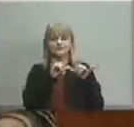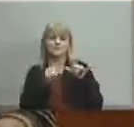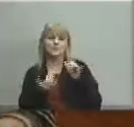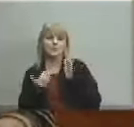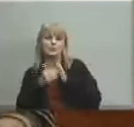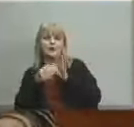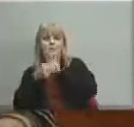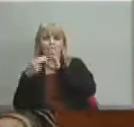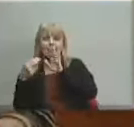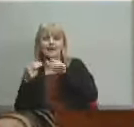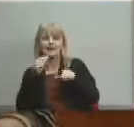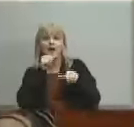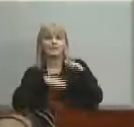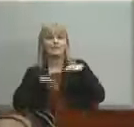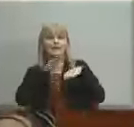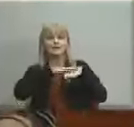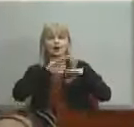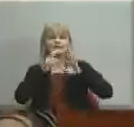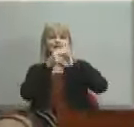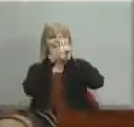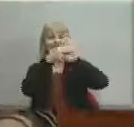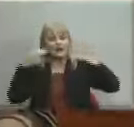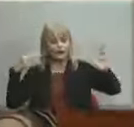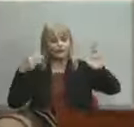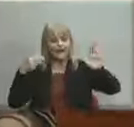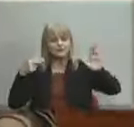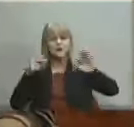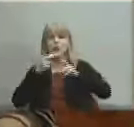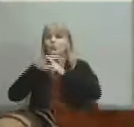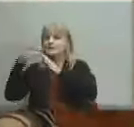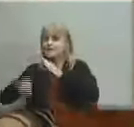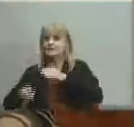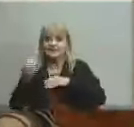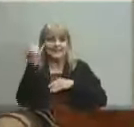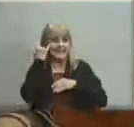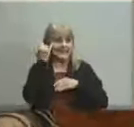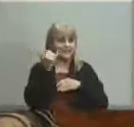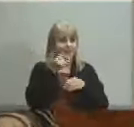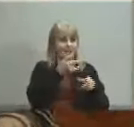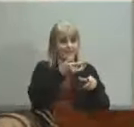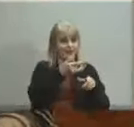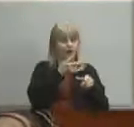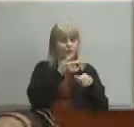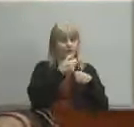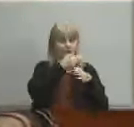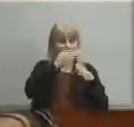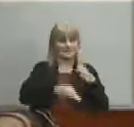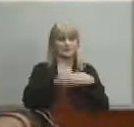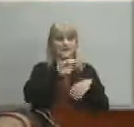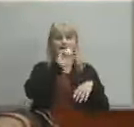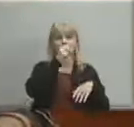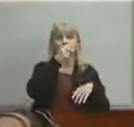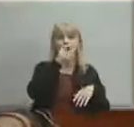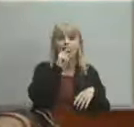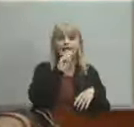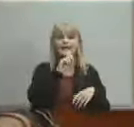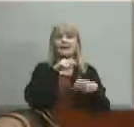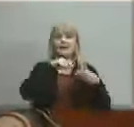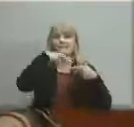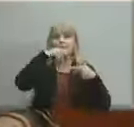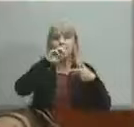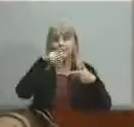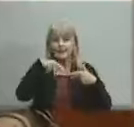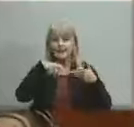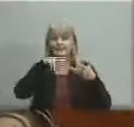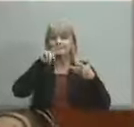one schools to not be based on stereotypes but on results if they're making results they need to be rewarded for that when i say names like shawnee prp valley and